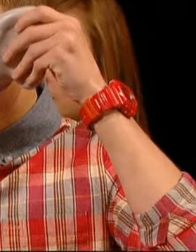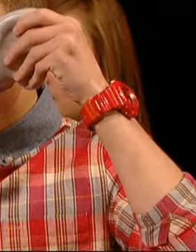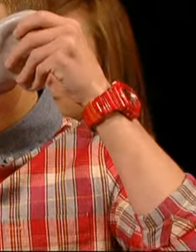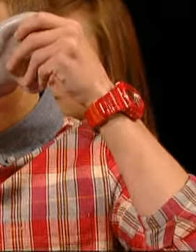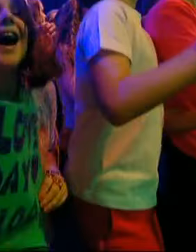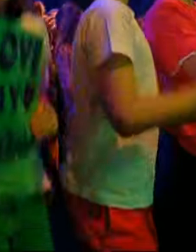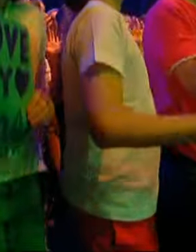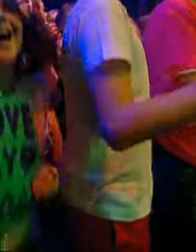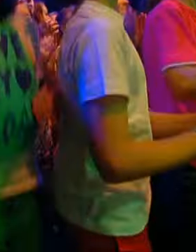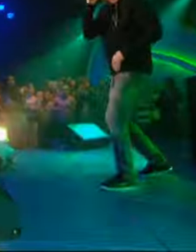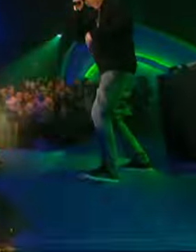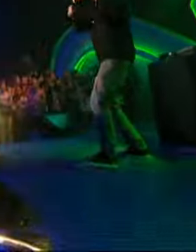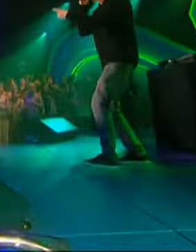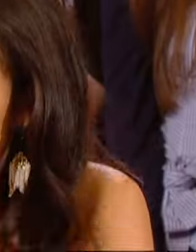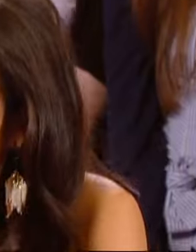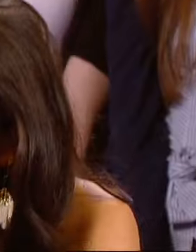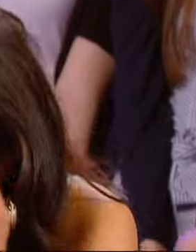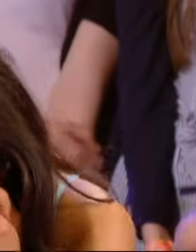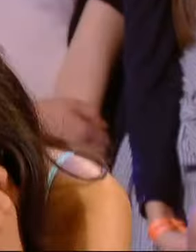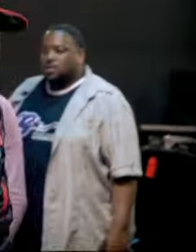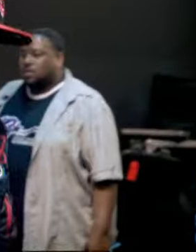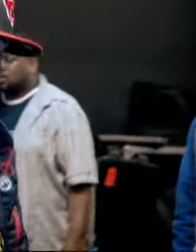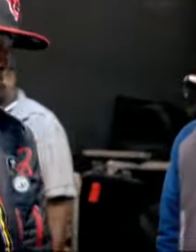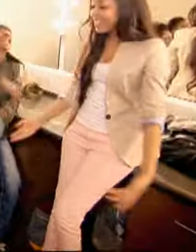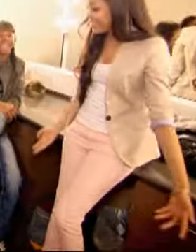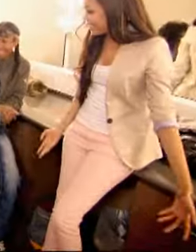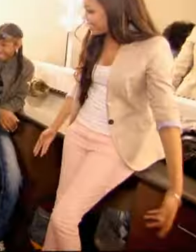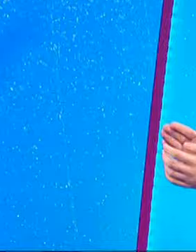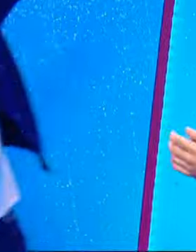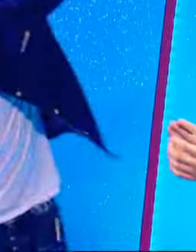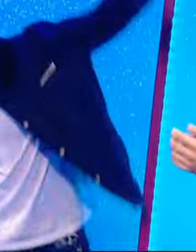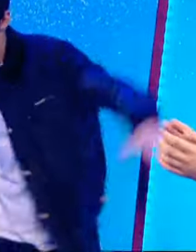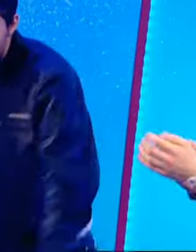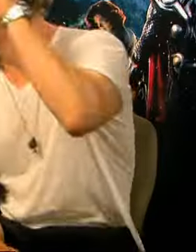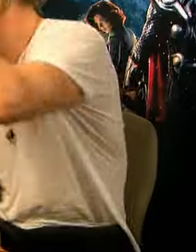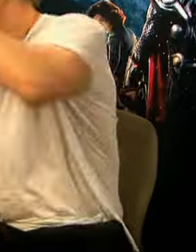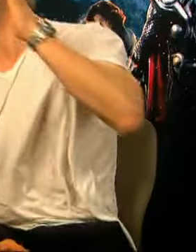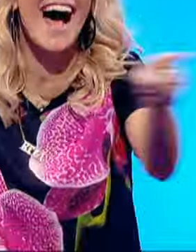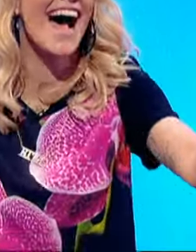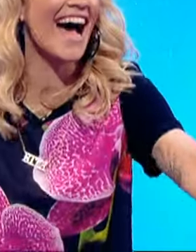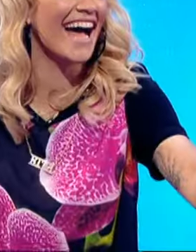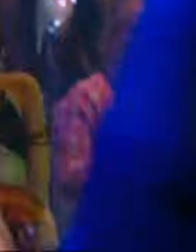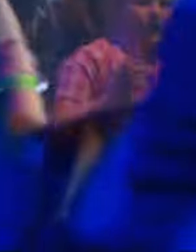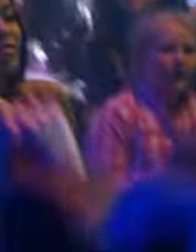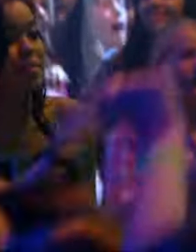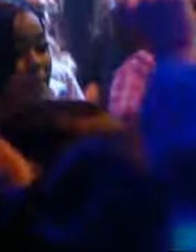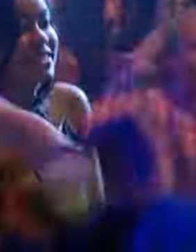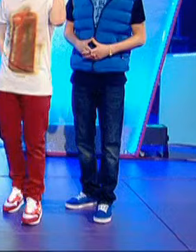weekly download of everything you need to keep this summer hot. Woo! Download complete!